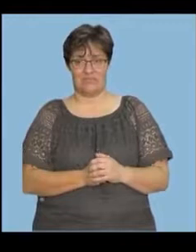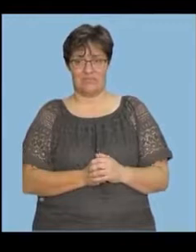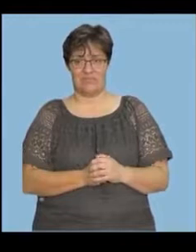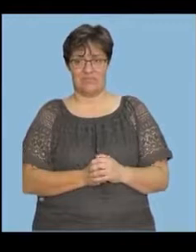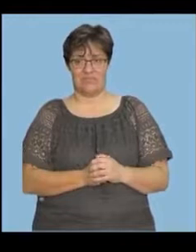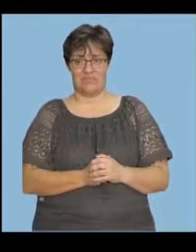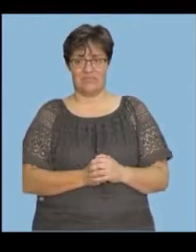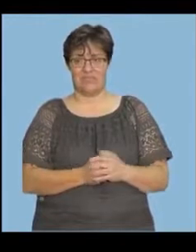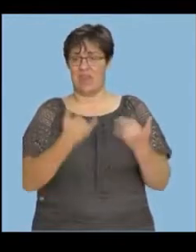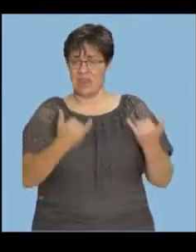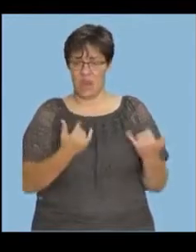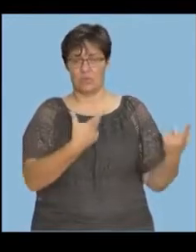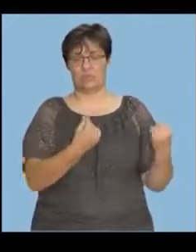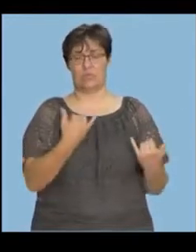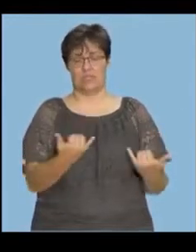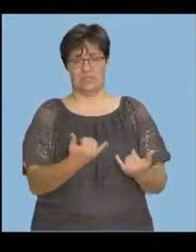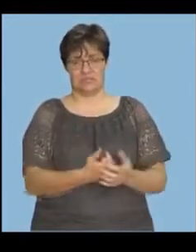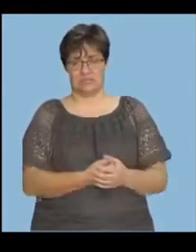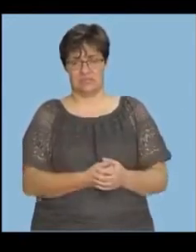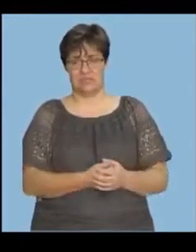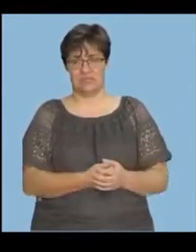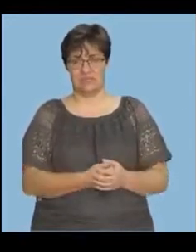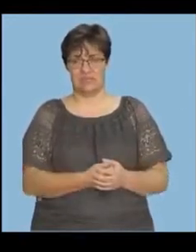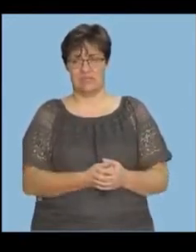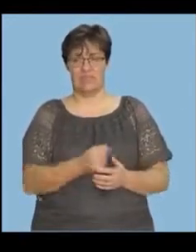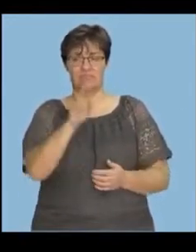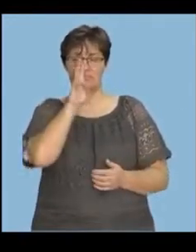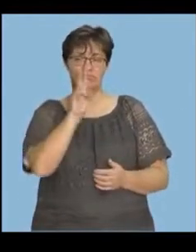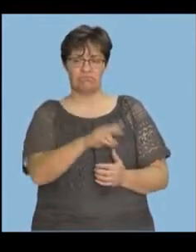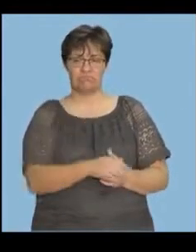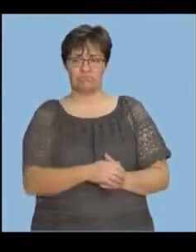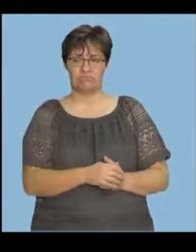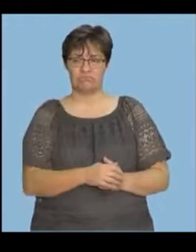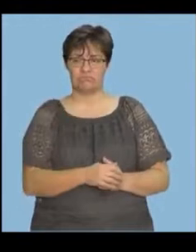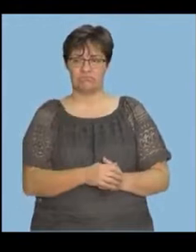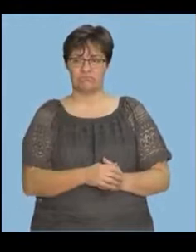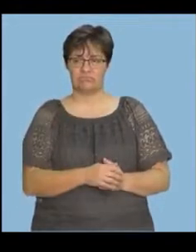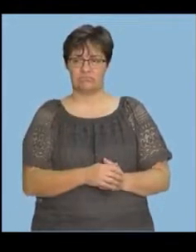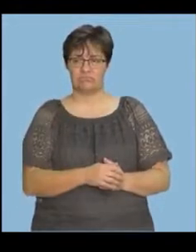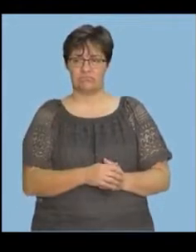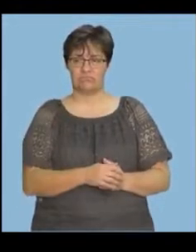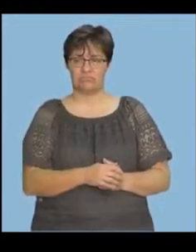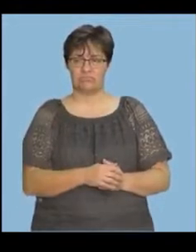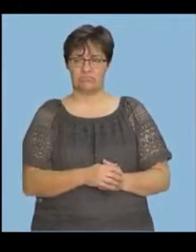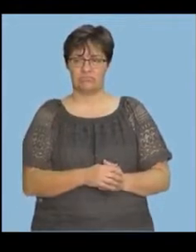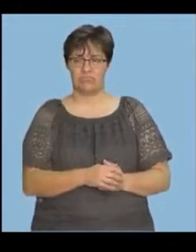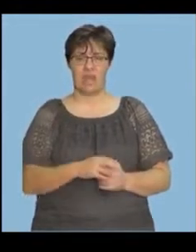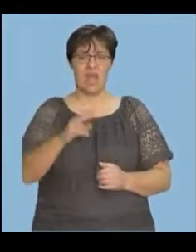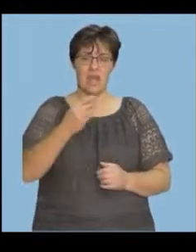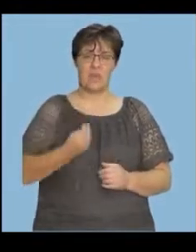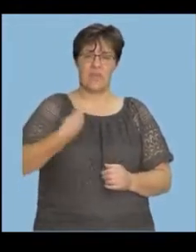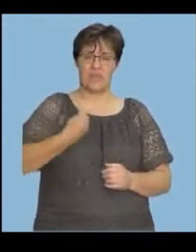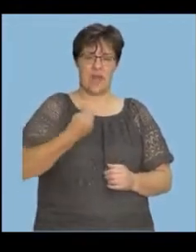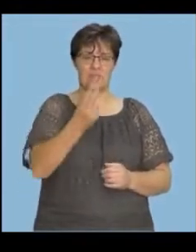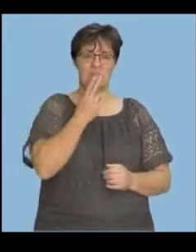Now, what are you going to do now? We're going to look at, which is smoking among young